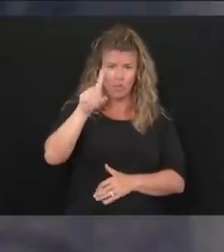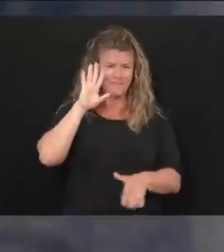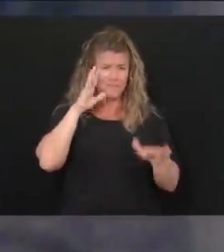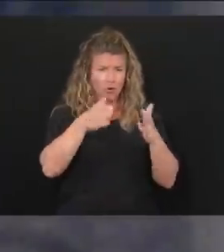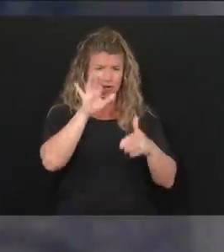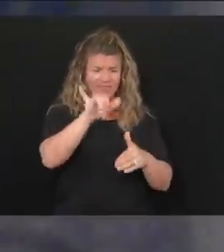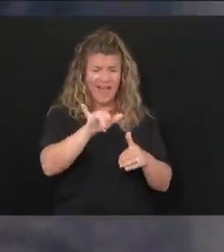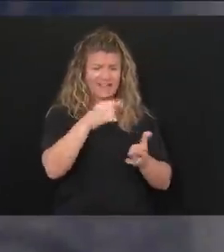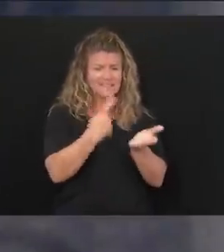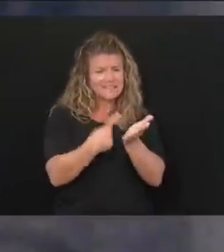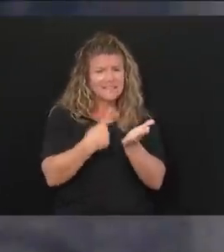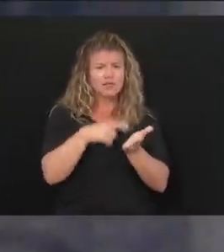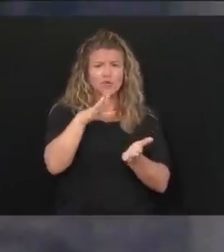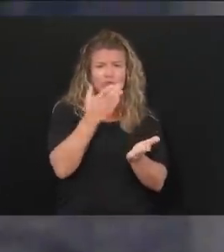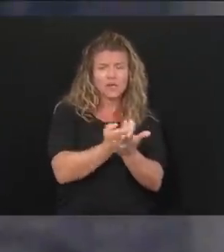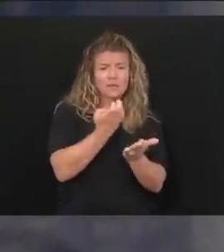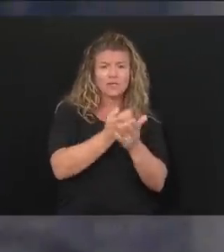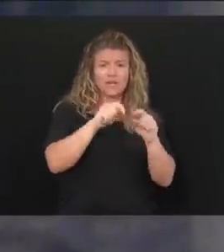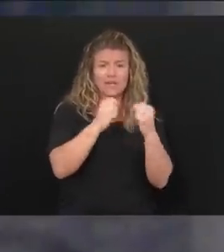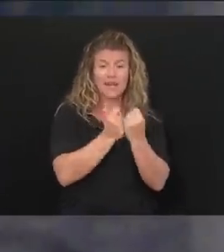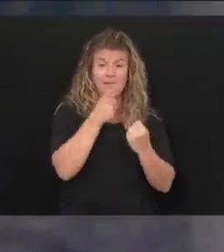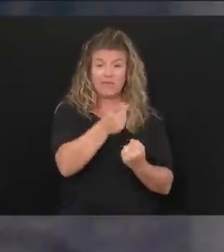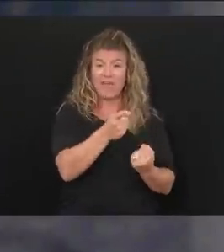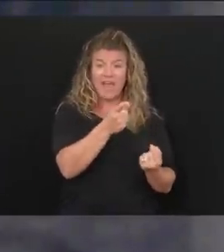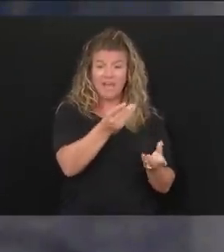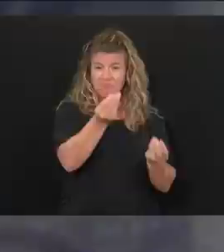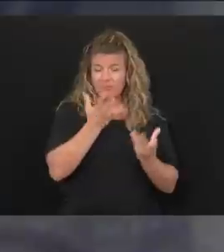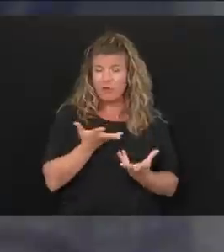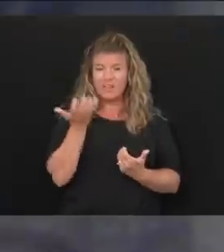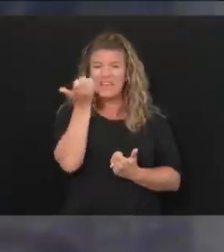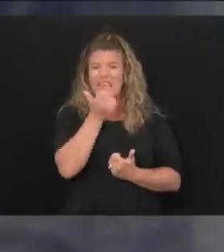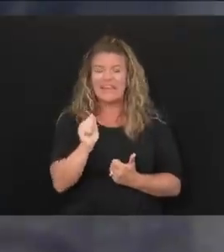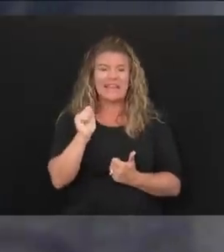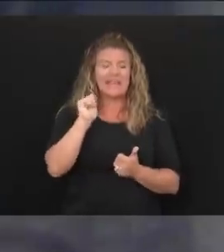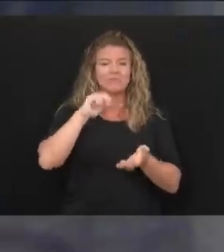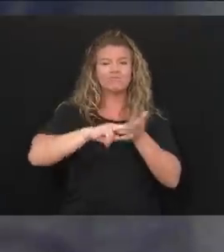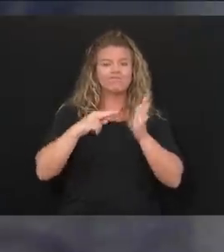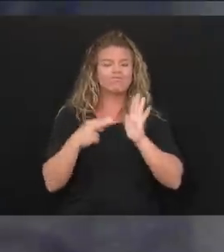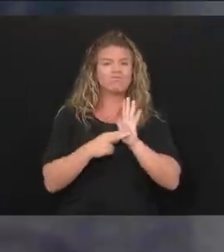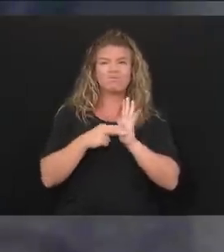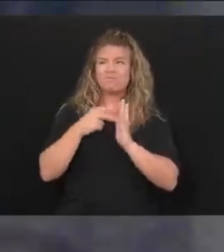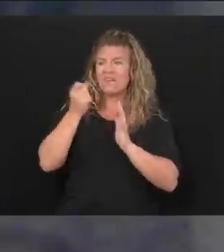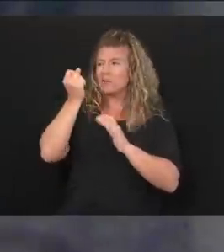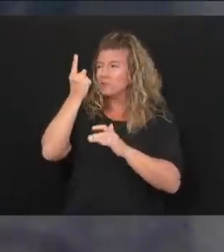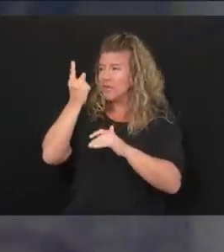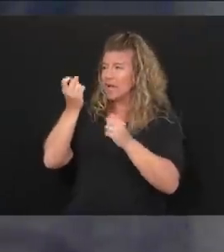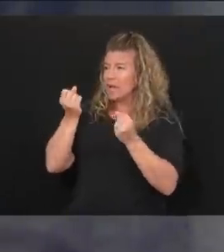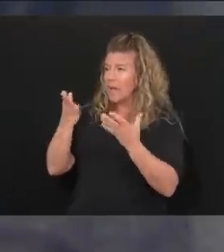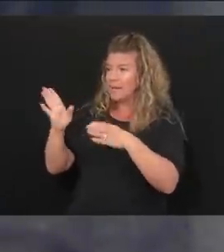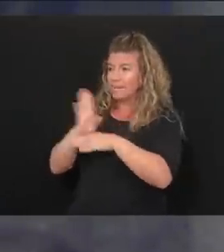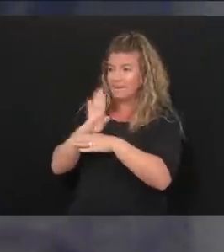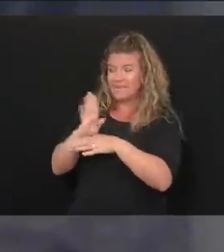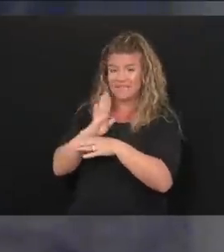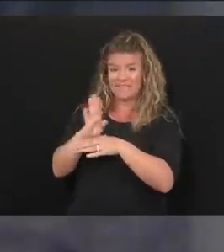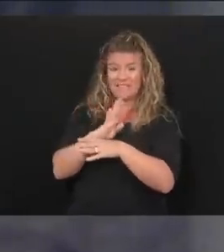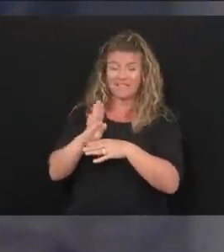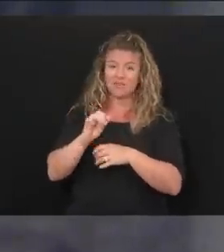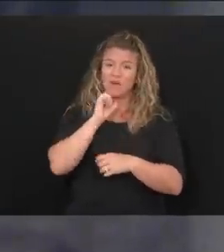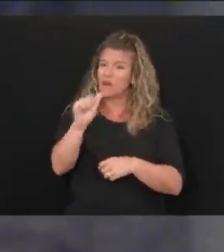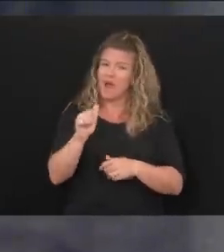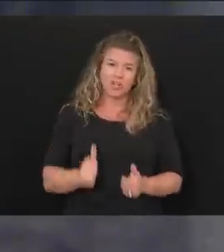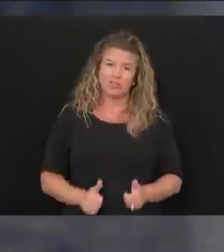economic folks. Have they given you any indication on how many businesses in West Virginia will not survive the